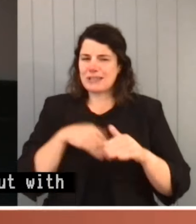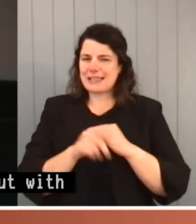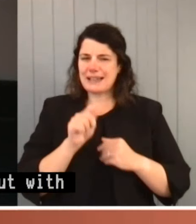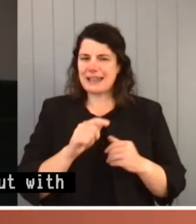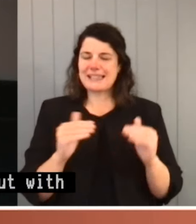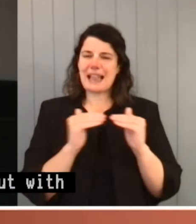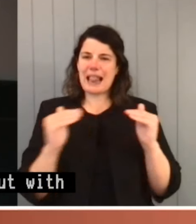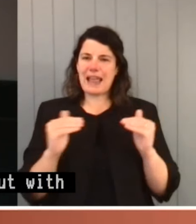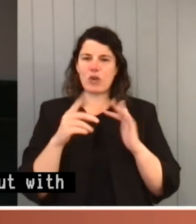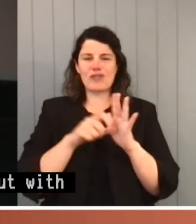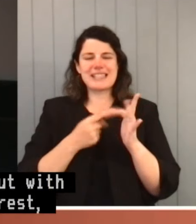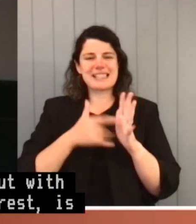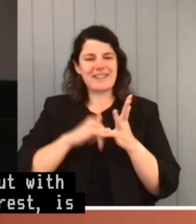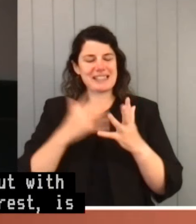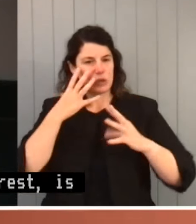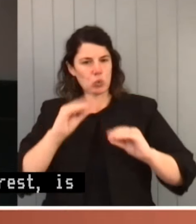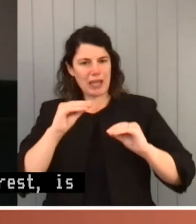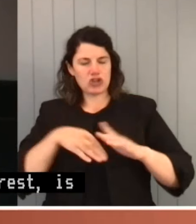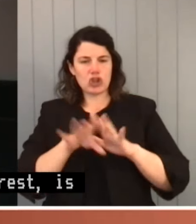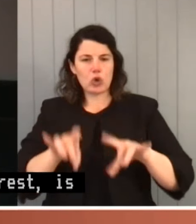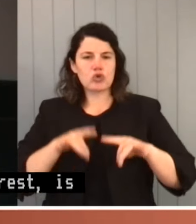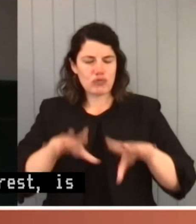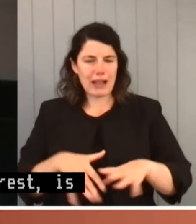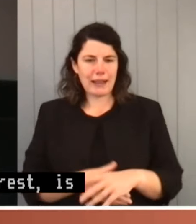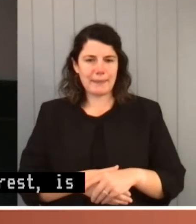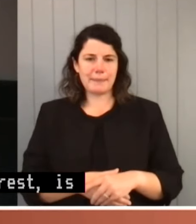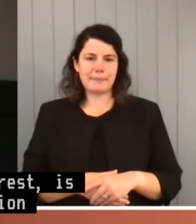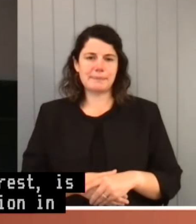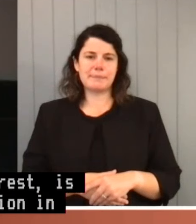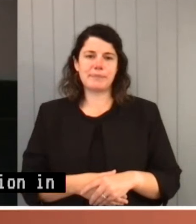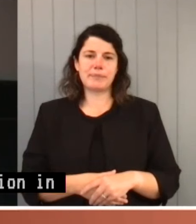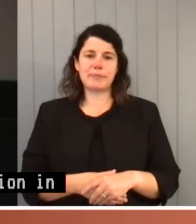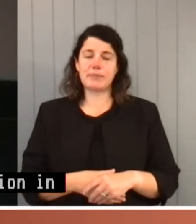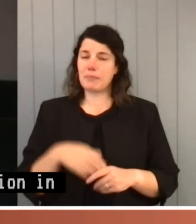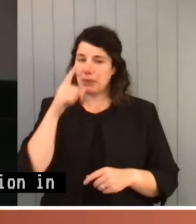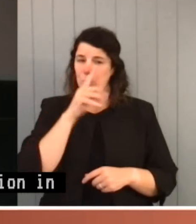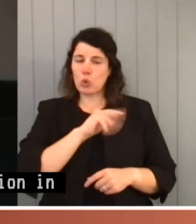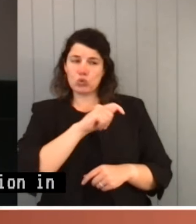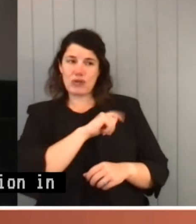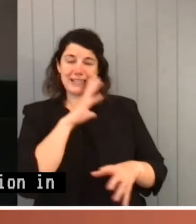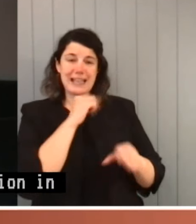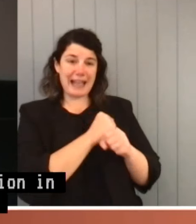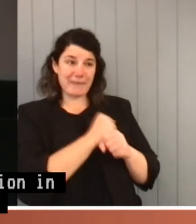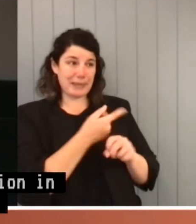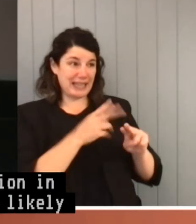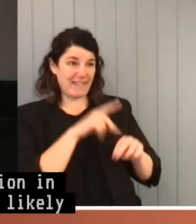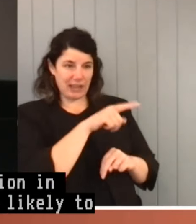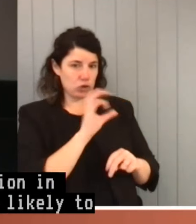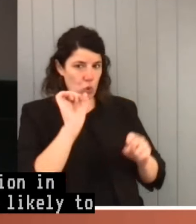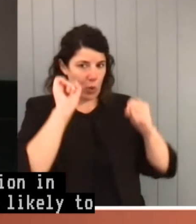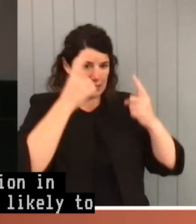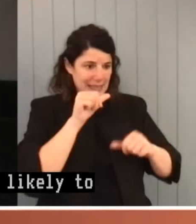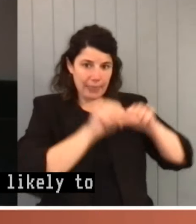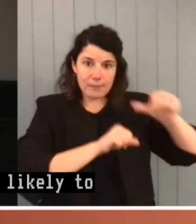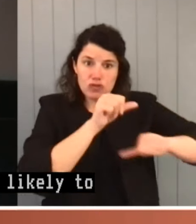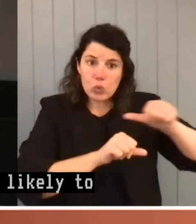civics education in Australia. People are less likely to trust institutions whose workings they do not understand or of